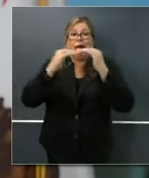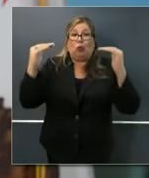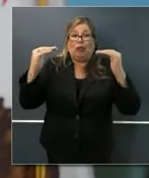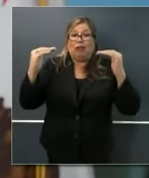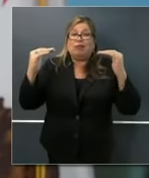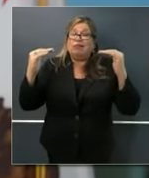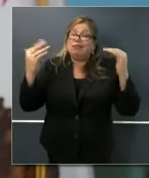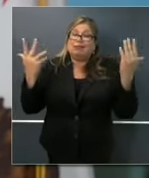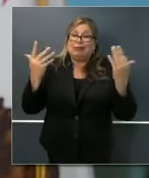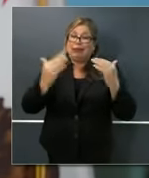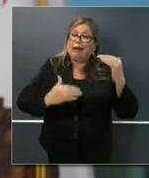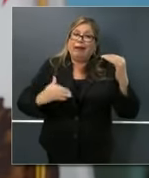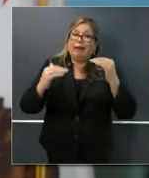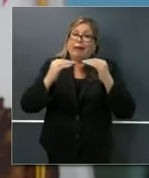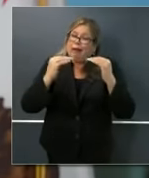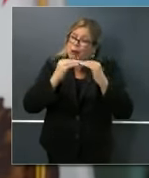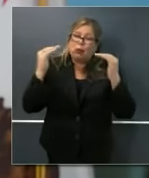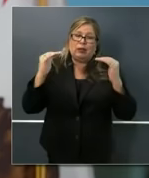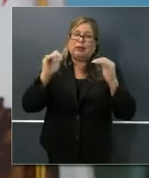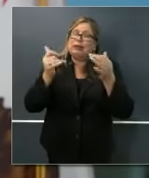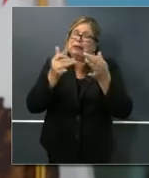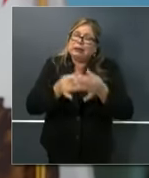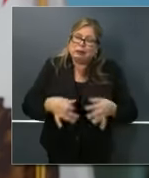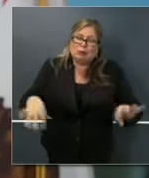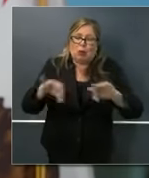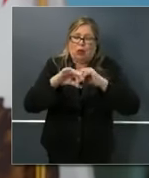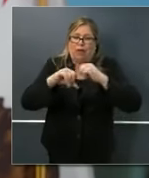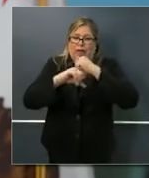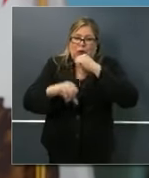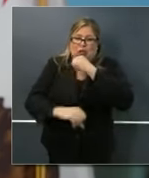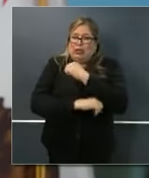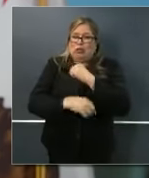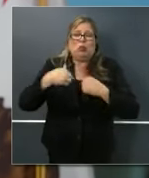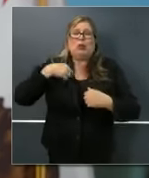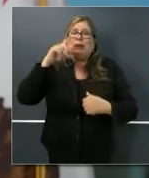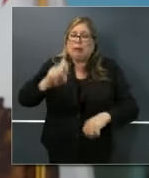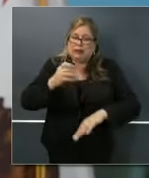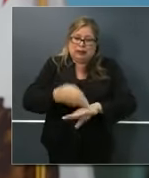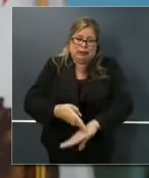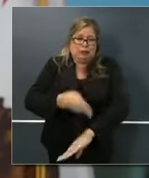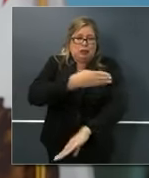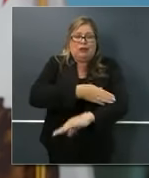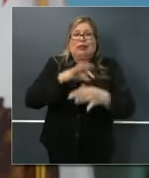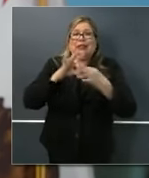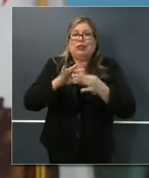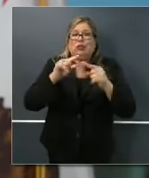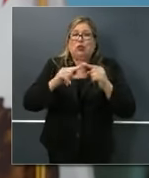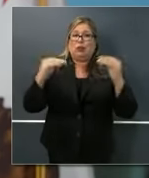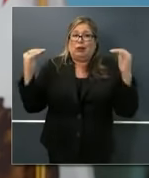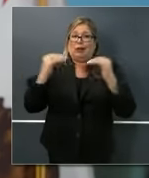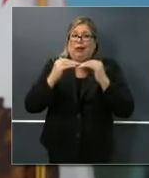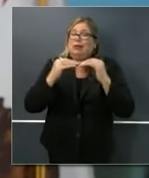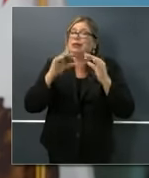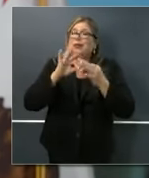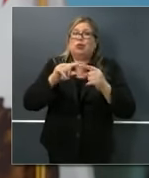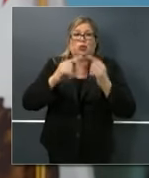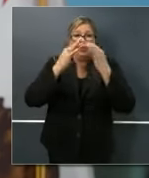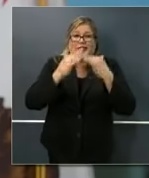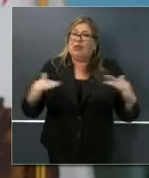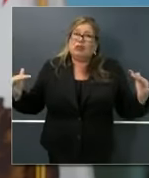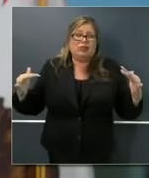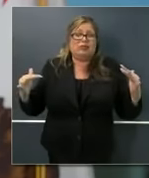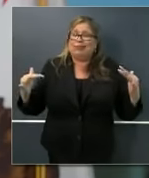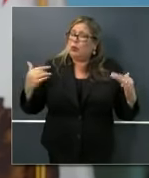world. It is foundational. And that's where we must do better. We need to be much bolder in that space